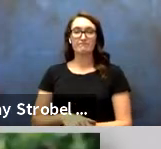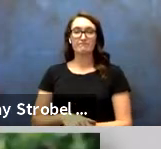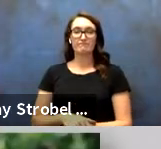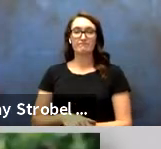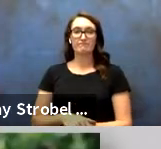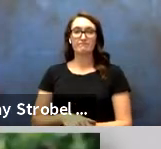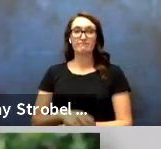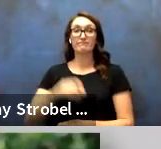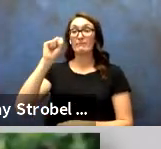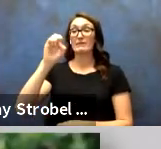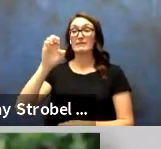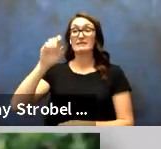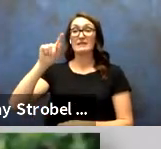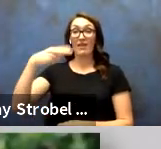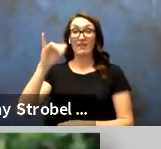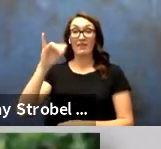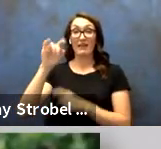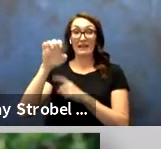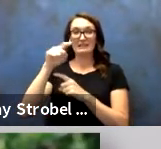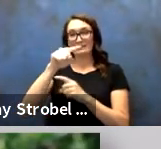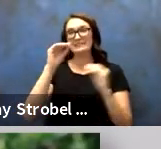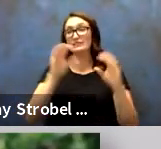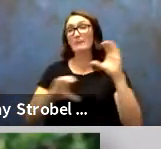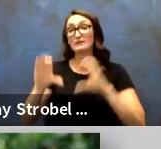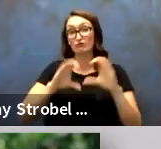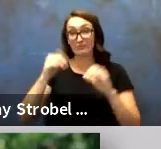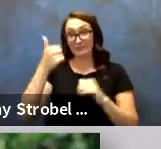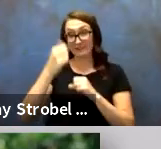Seth Yates, Chemistry Instructor, 10 years.